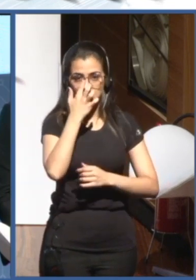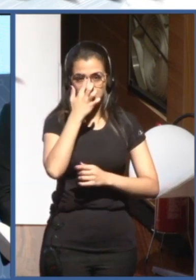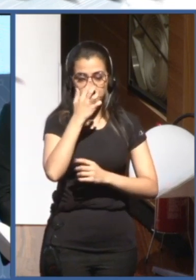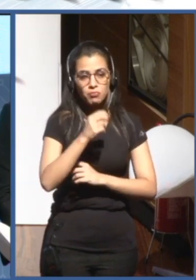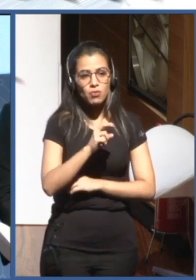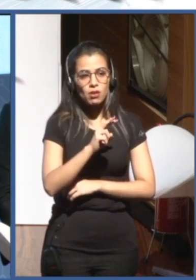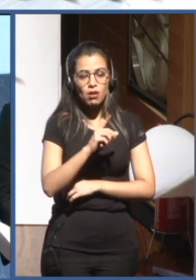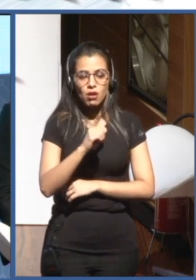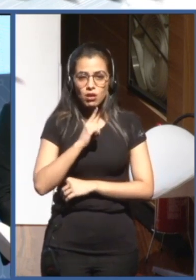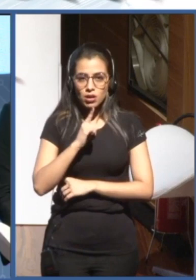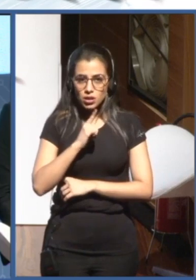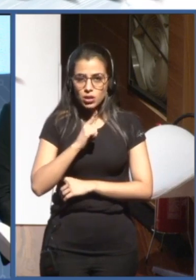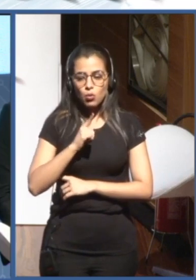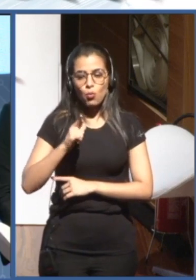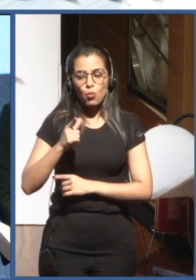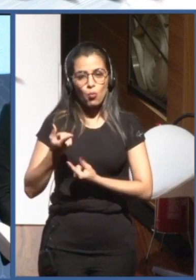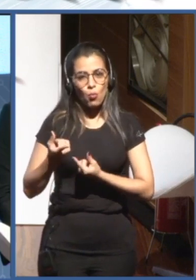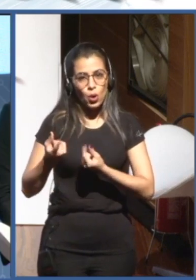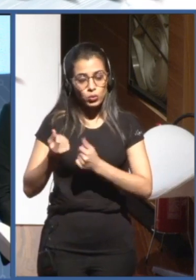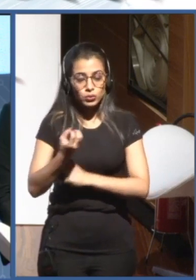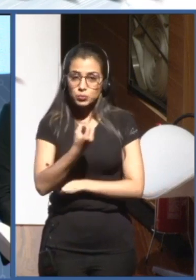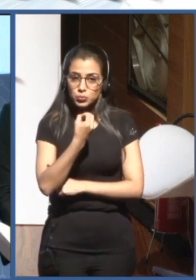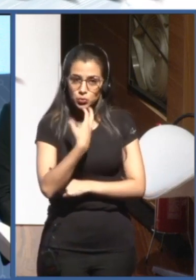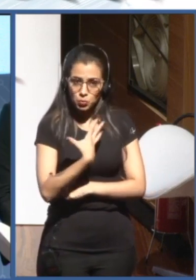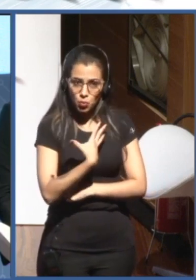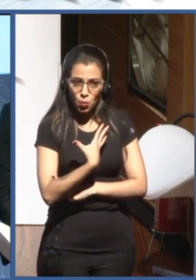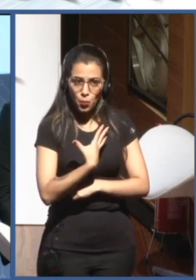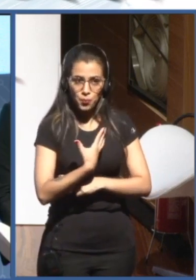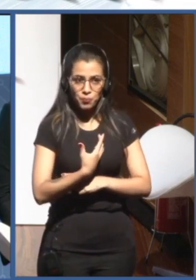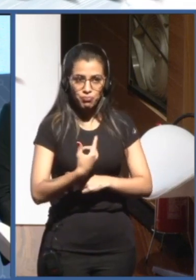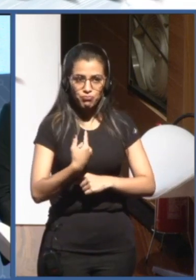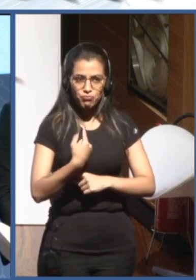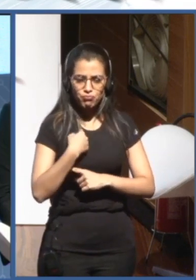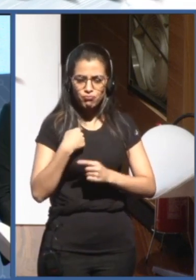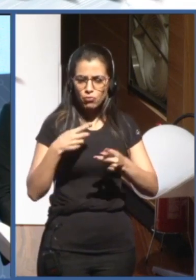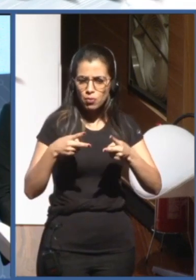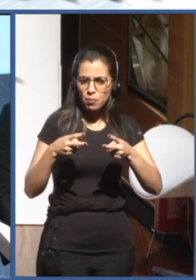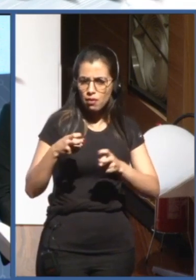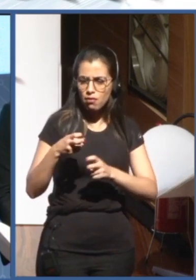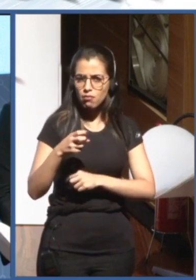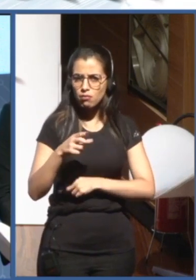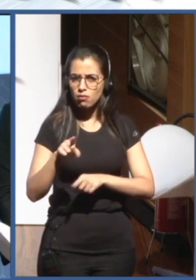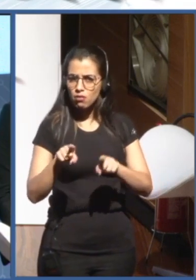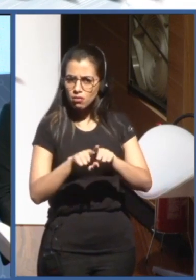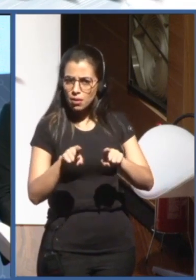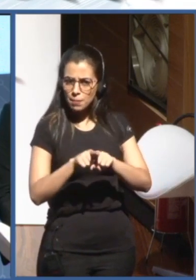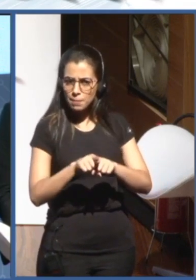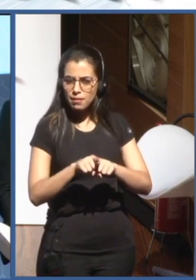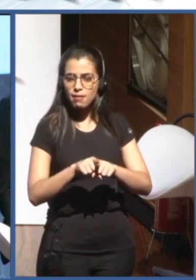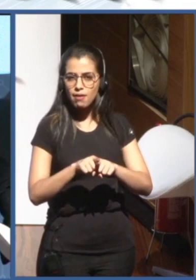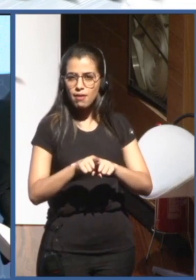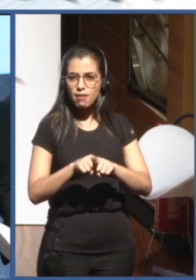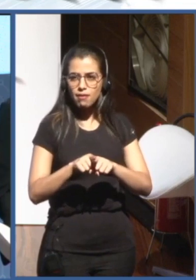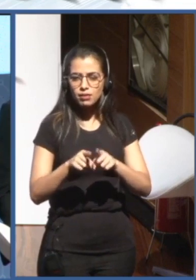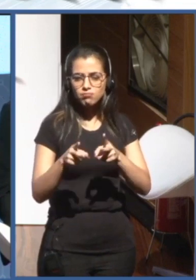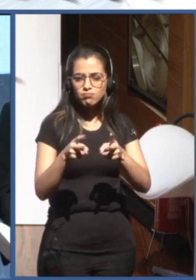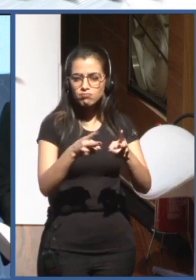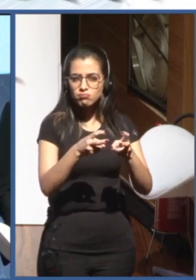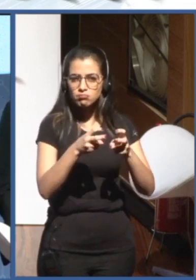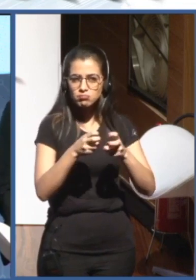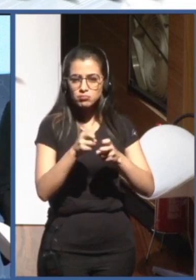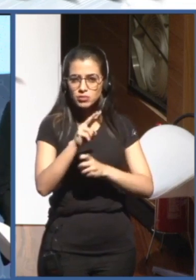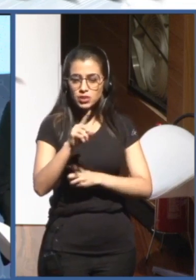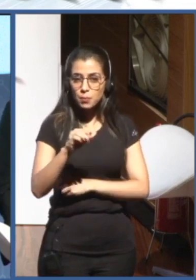forward. I see perhaps a number of aspects that would be particularly helpful. First of all, it's an online public space.